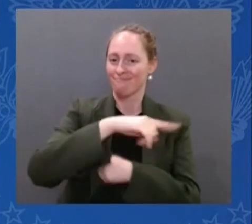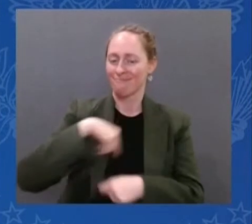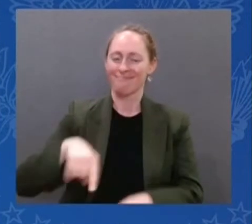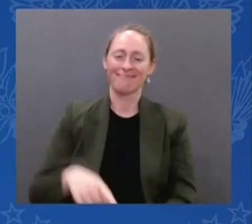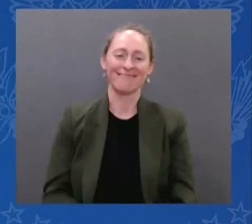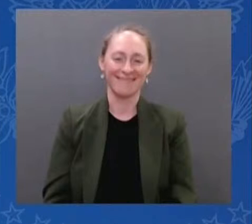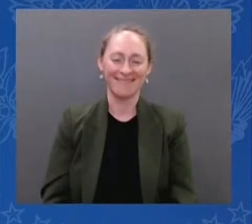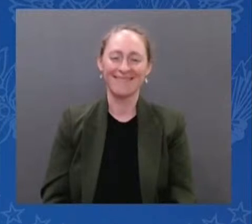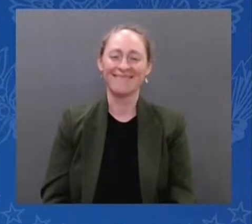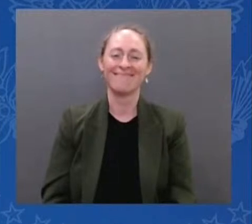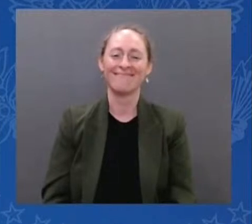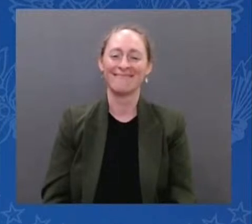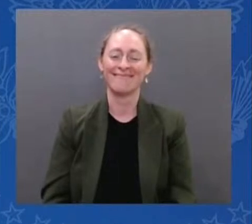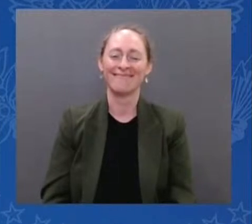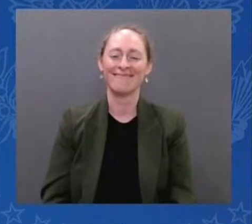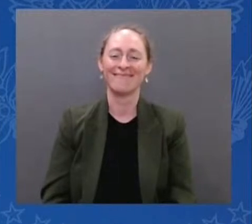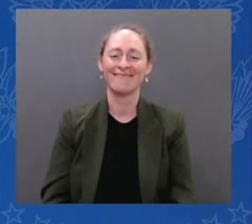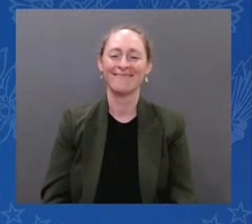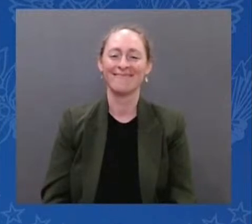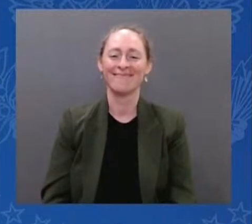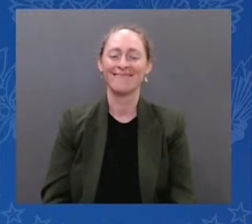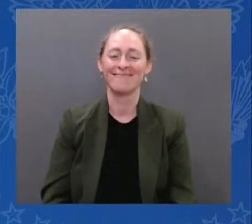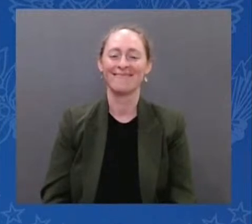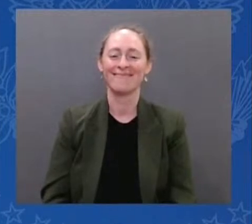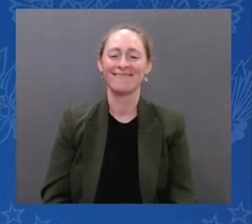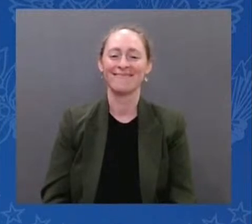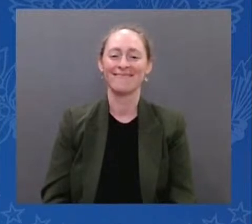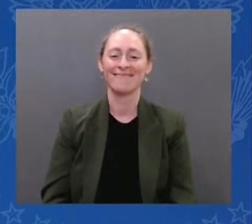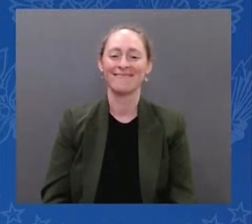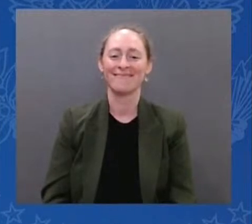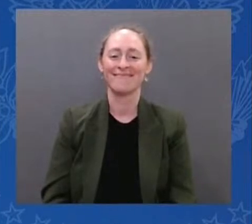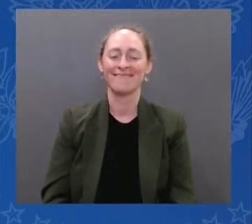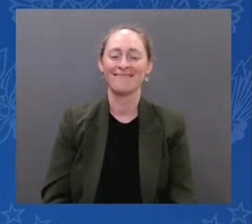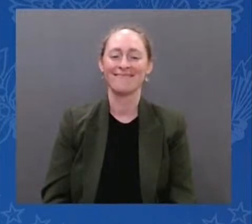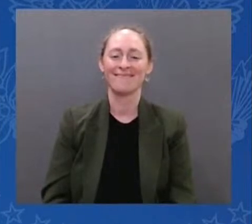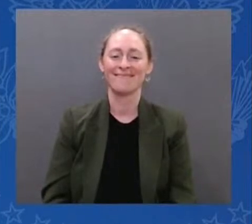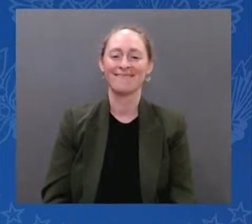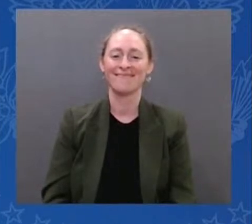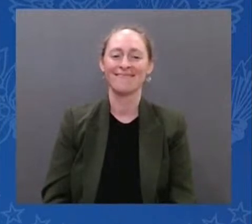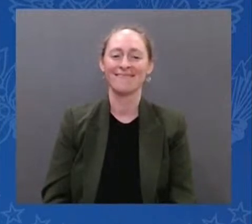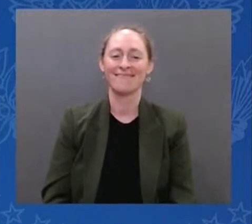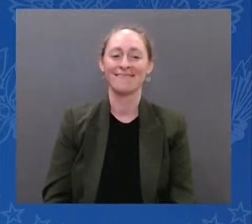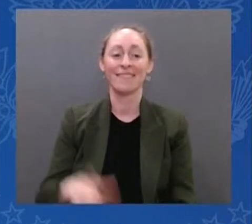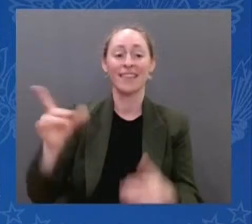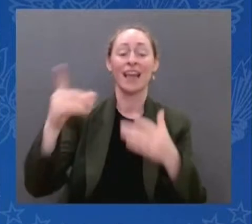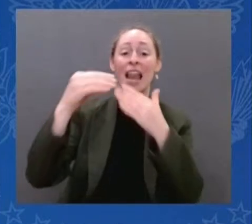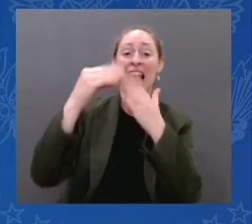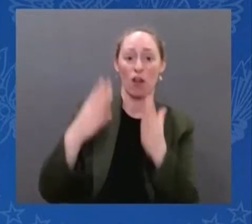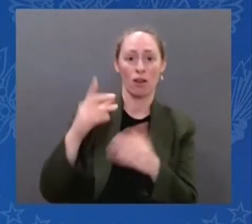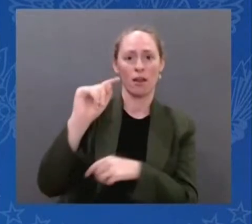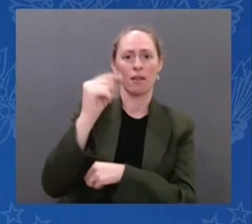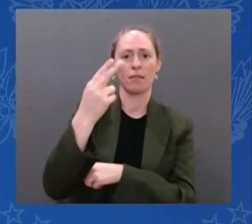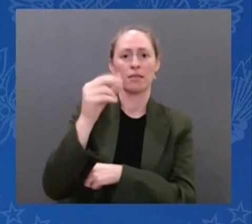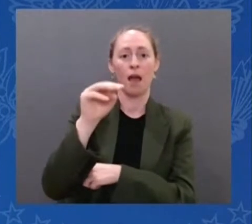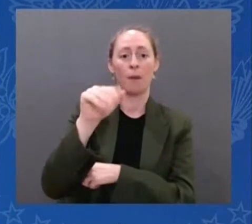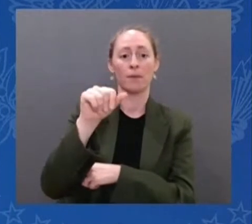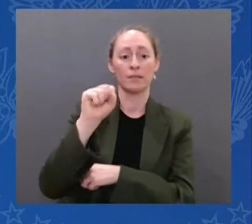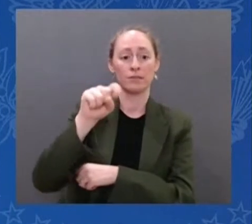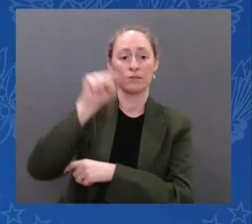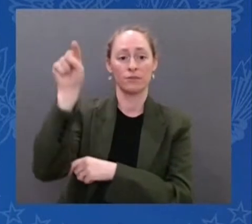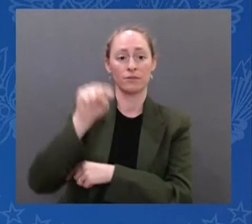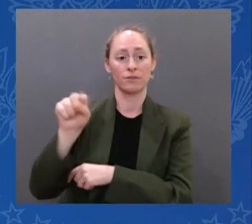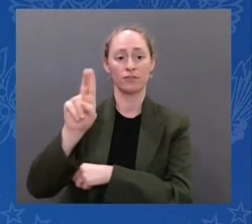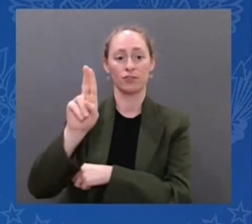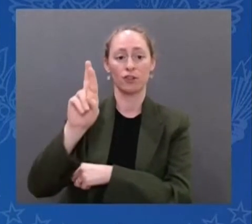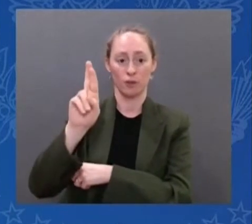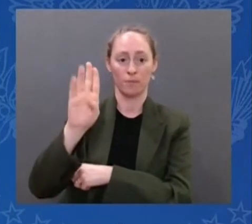it was in trouble financially five years ago. He took it over. He got Greg Robinson